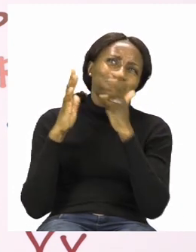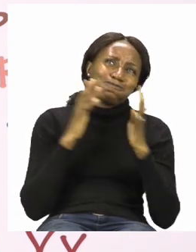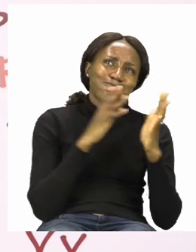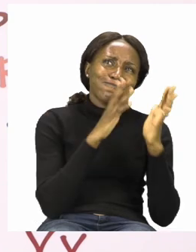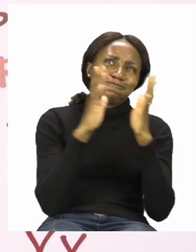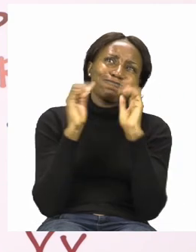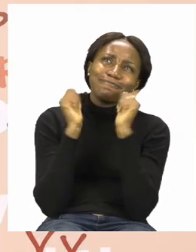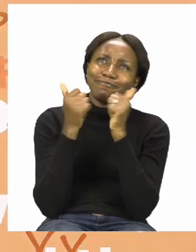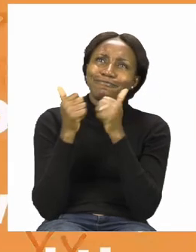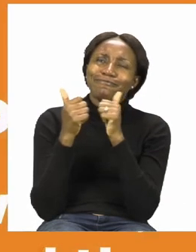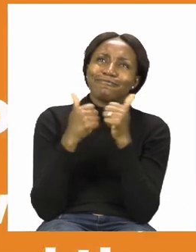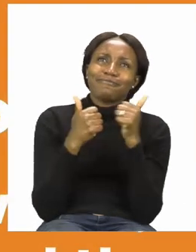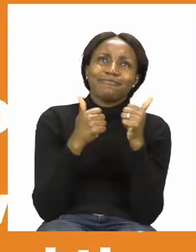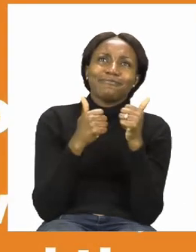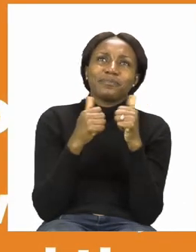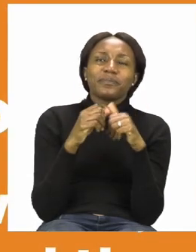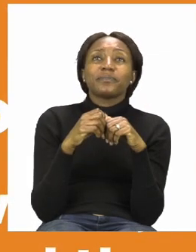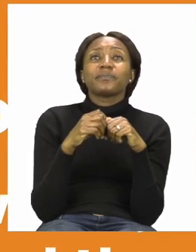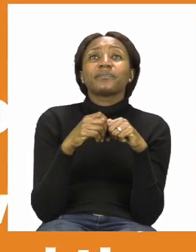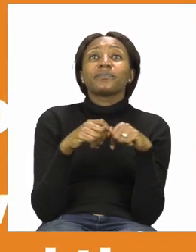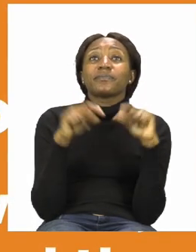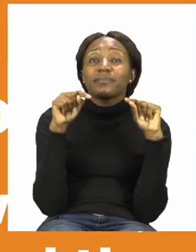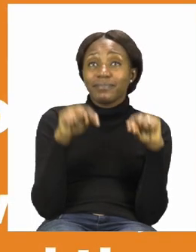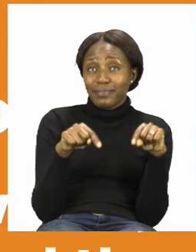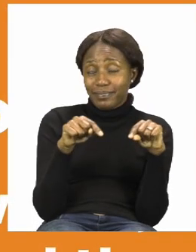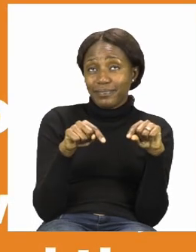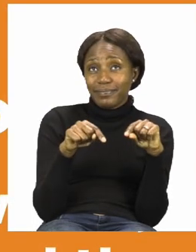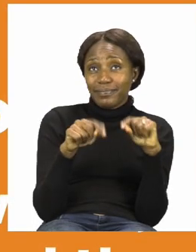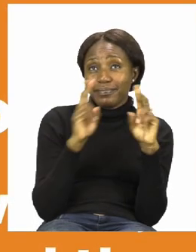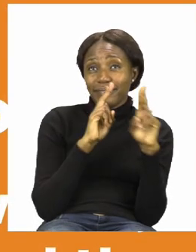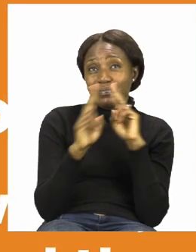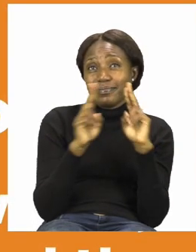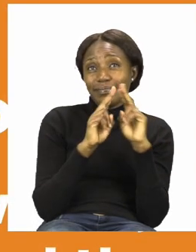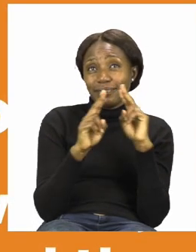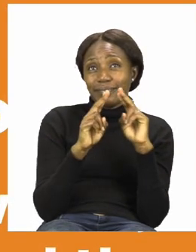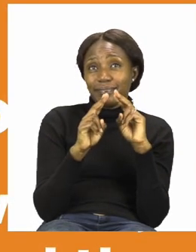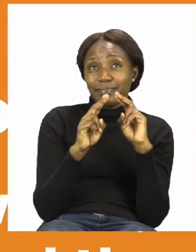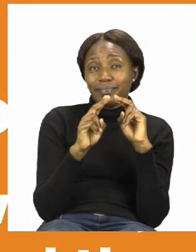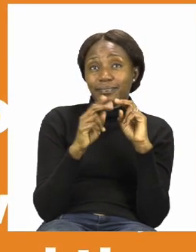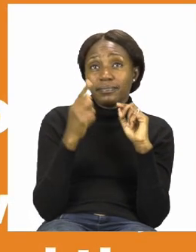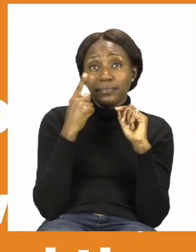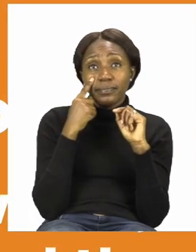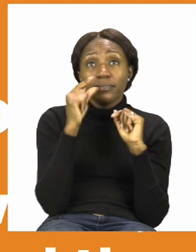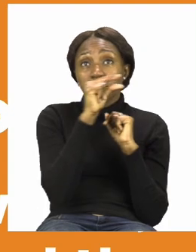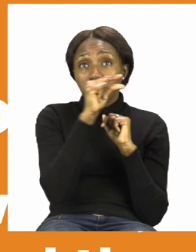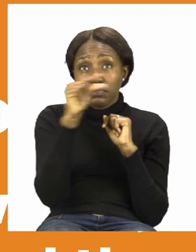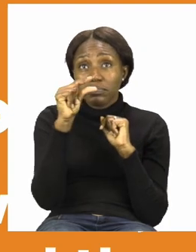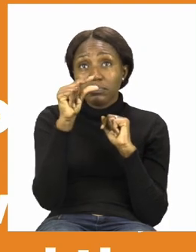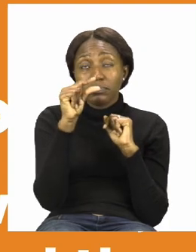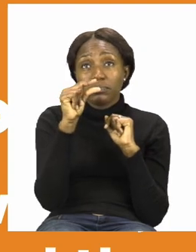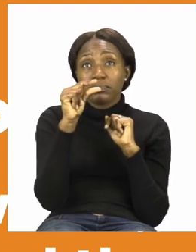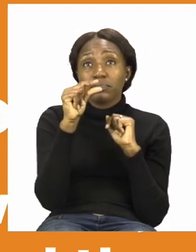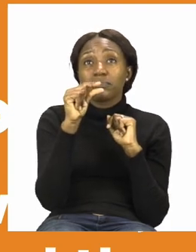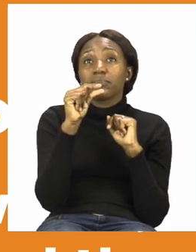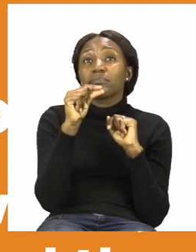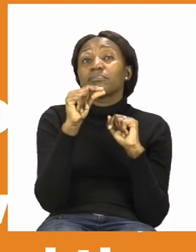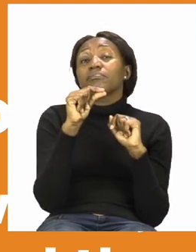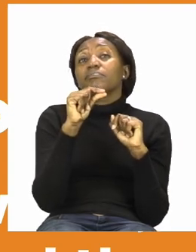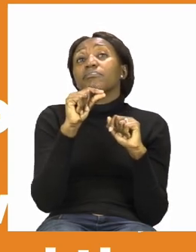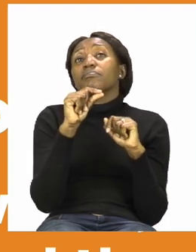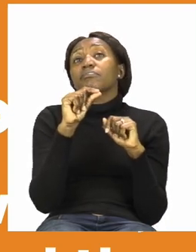Good job everyone! For today's lesson we will be doing sight words, sounds,